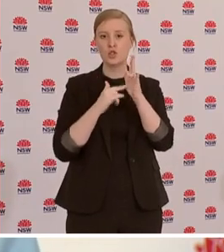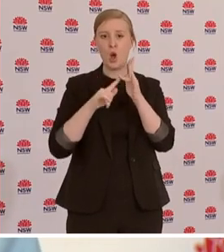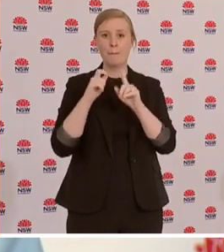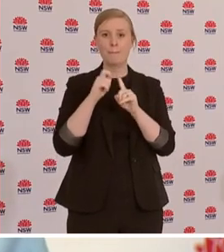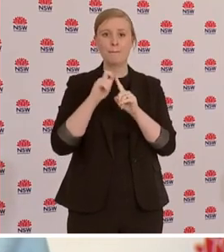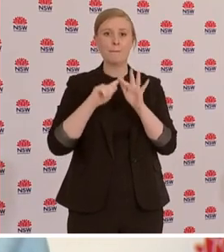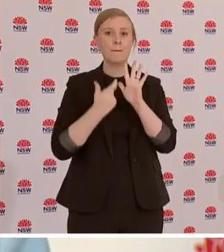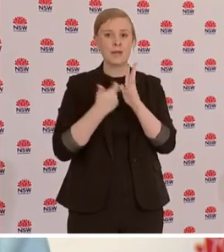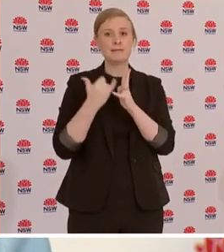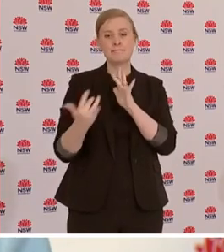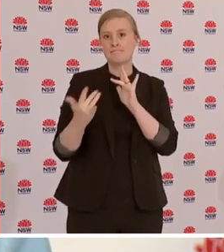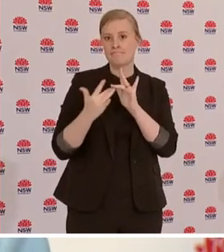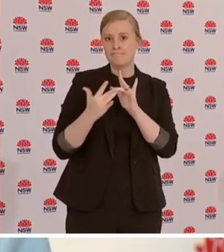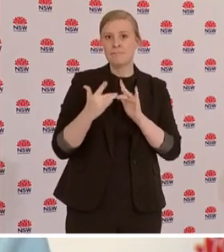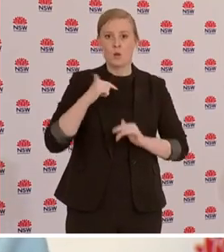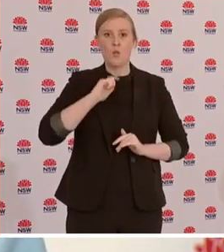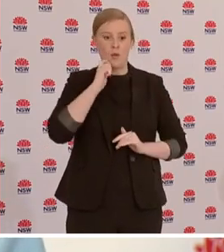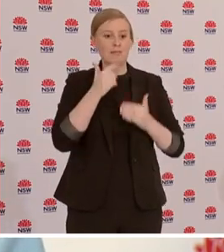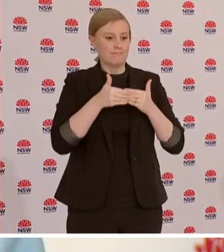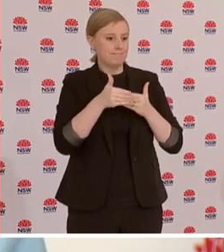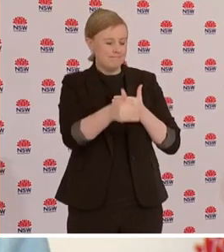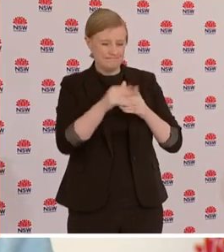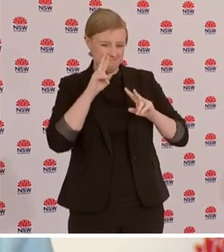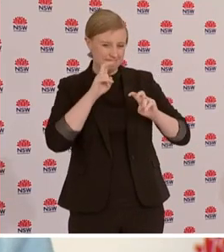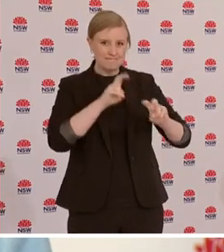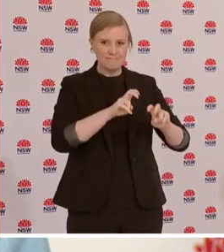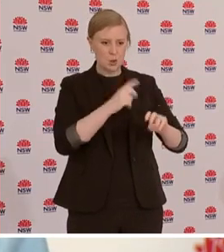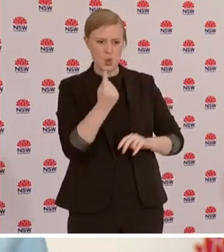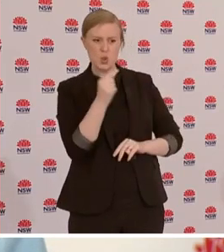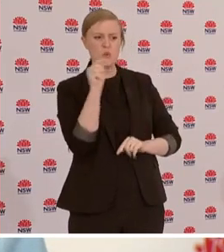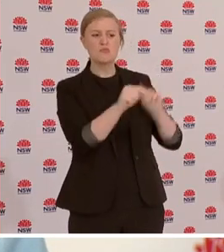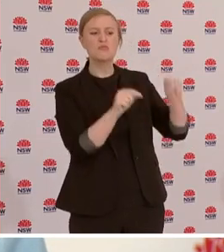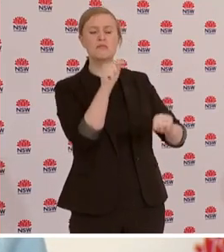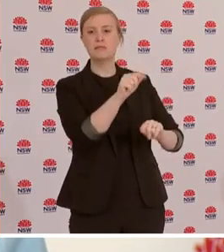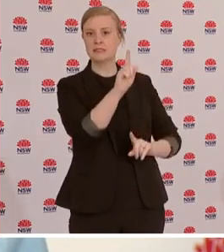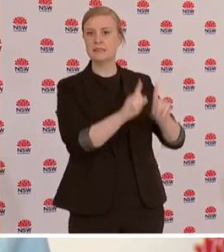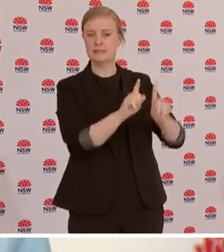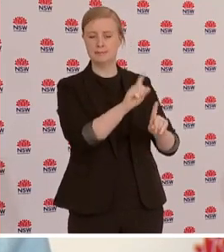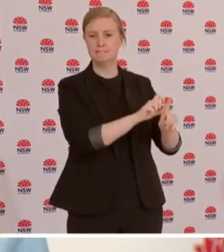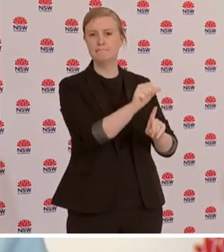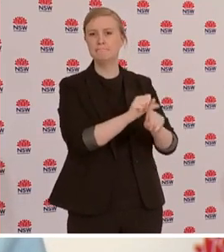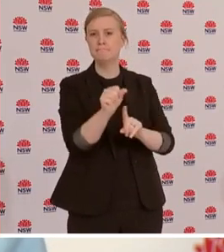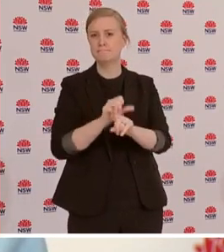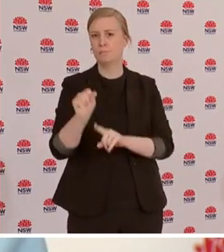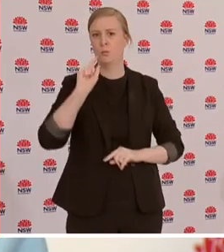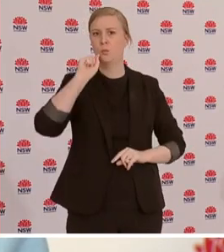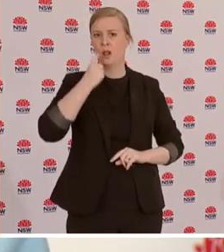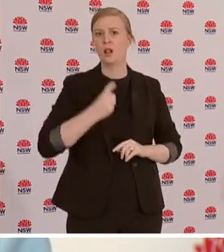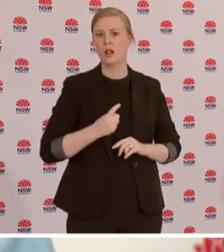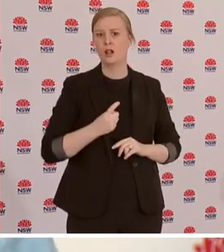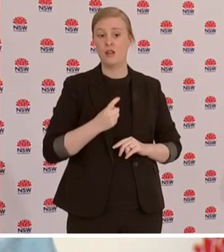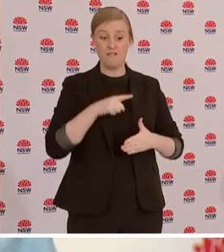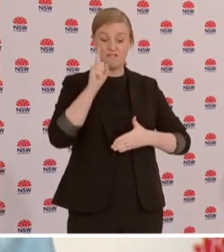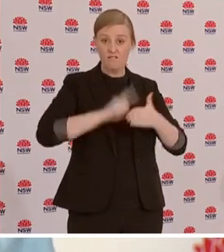time. So I expect over the next few days and perhaps weeks that that number of the penalty infringement notices will continue to be high.